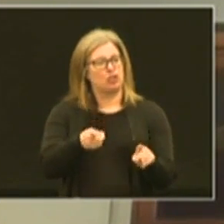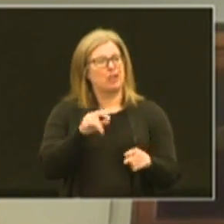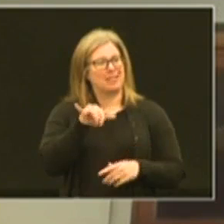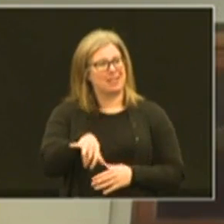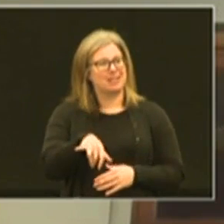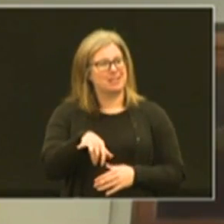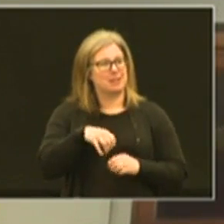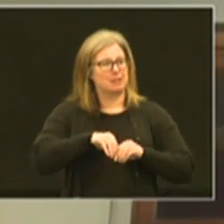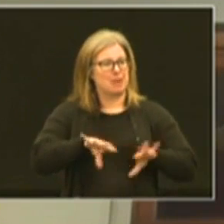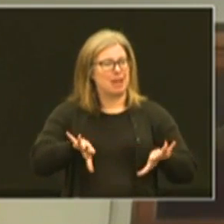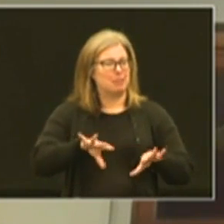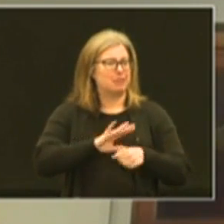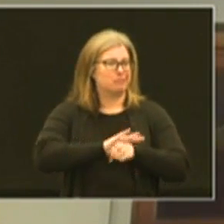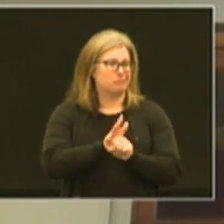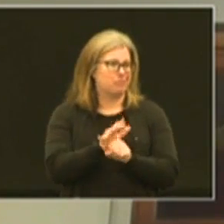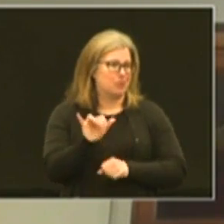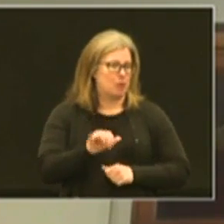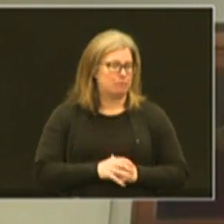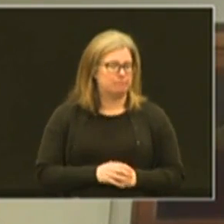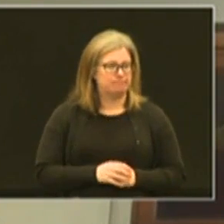this pandemic as well